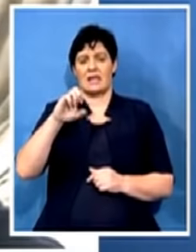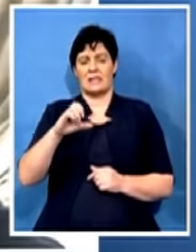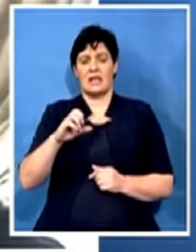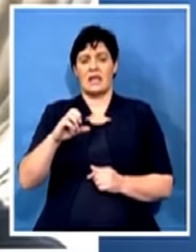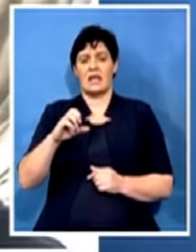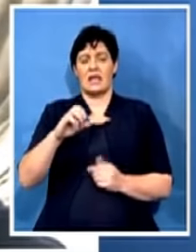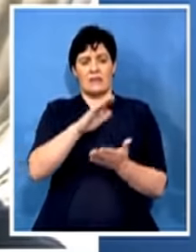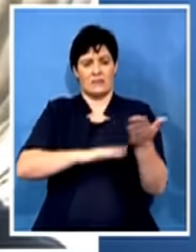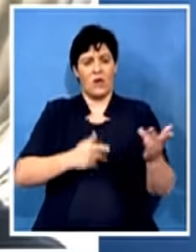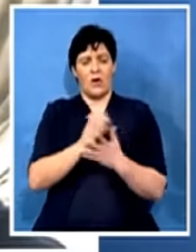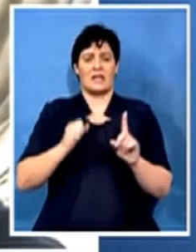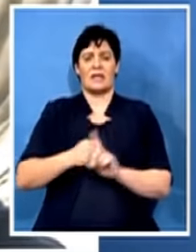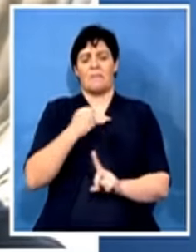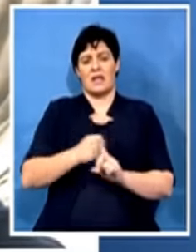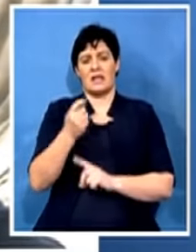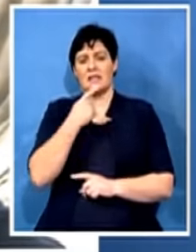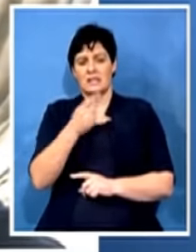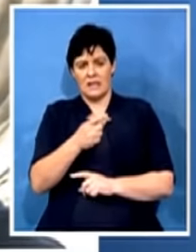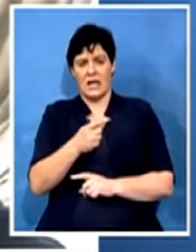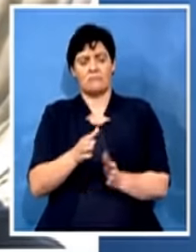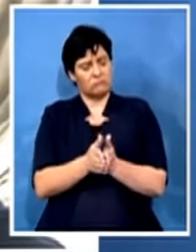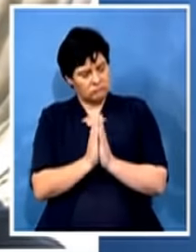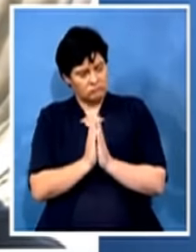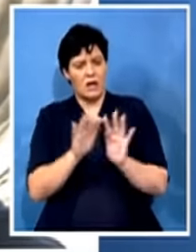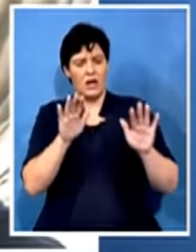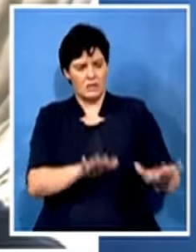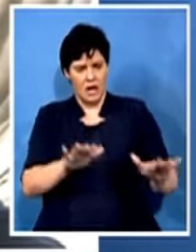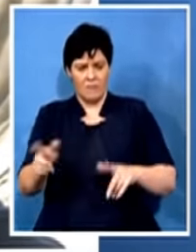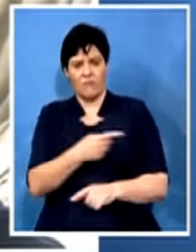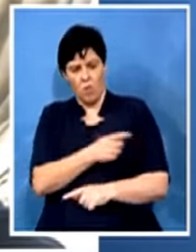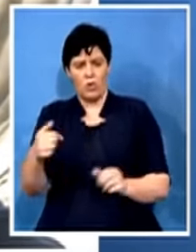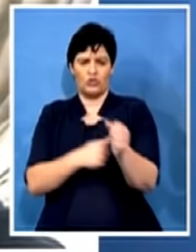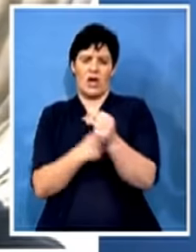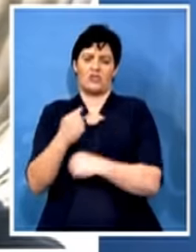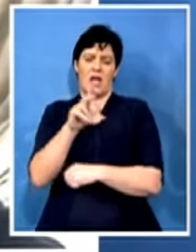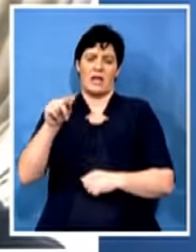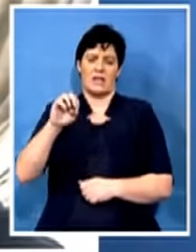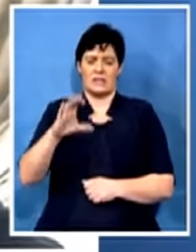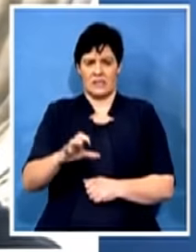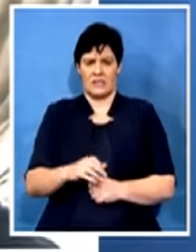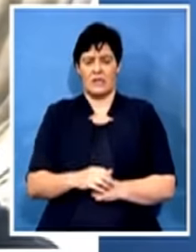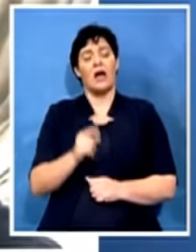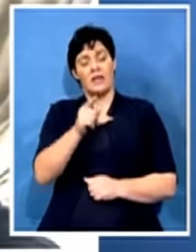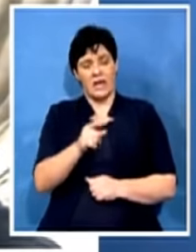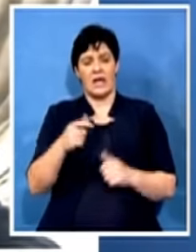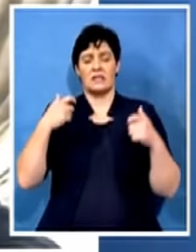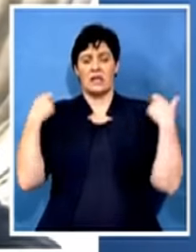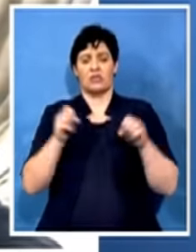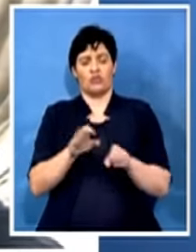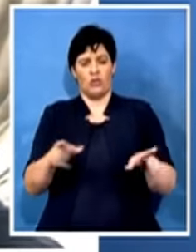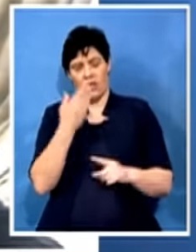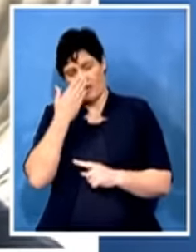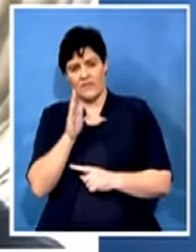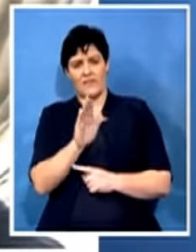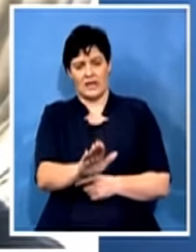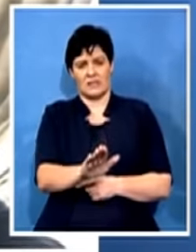appealing for calm from all ANC structures as the Secretary-General of the ANC now faces this non-warrant of arrest, non-warrant of